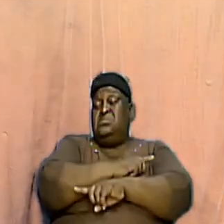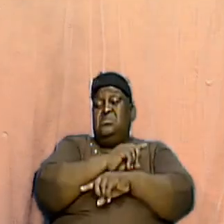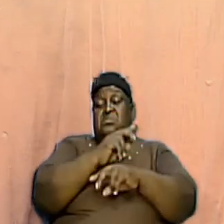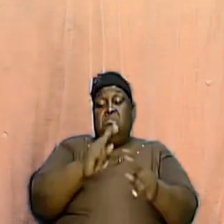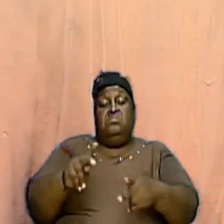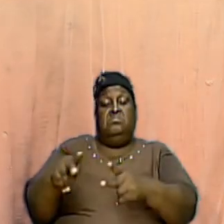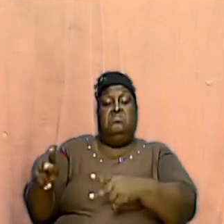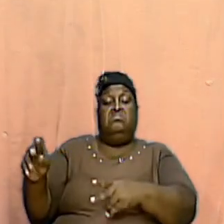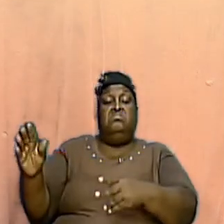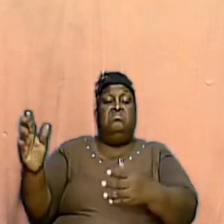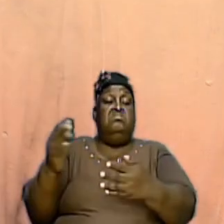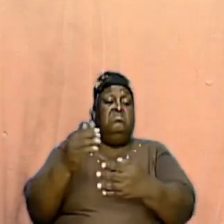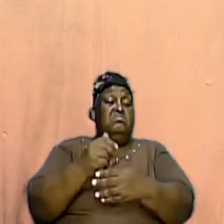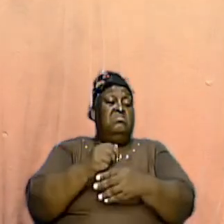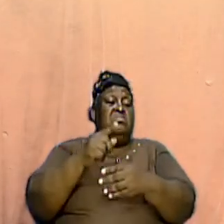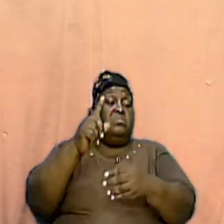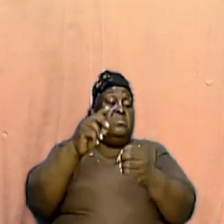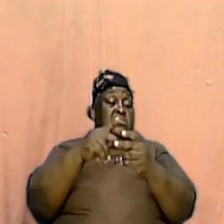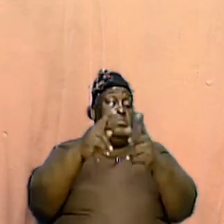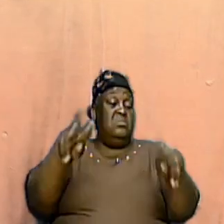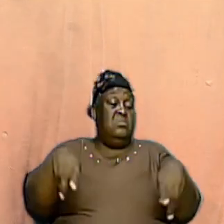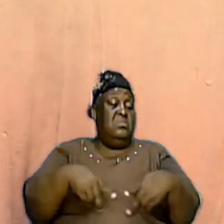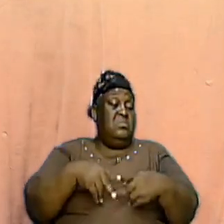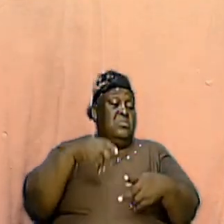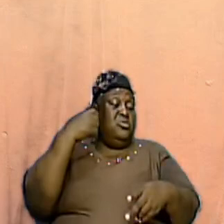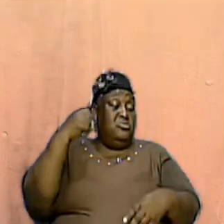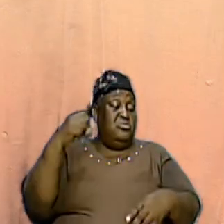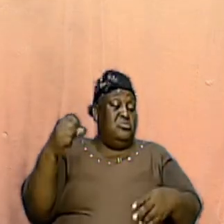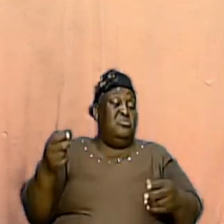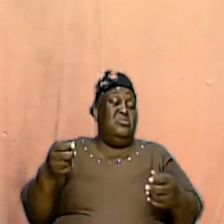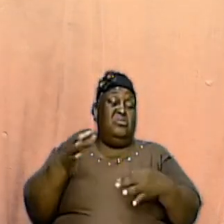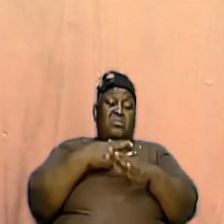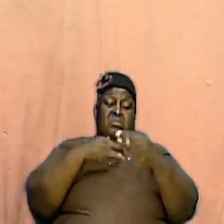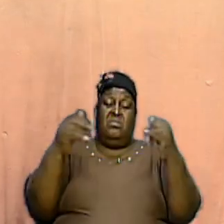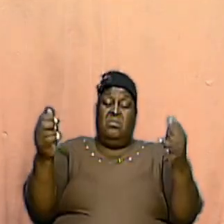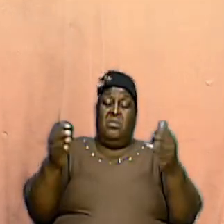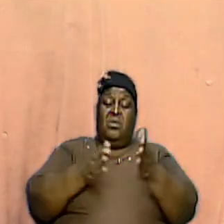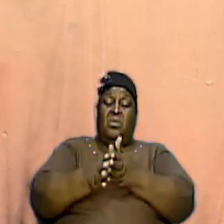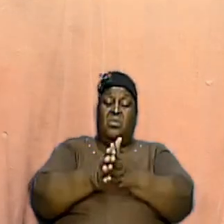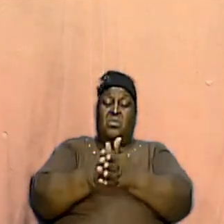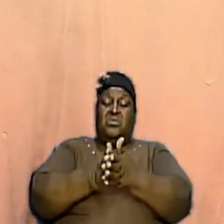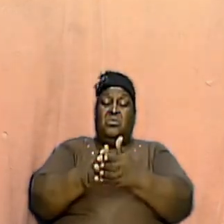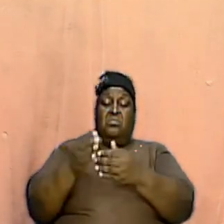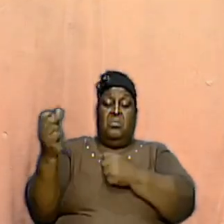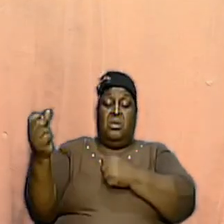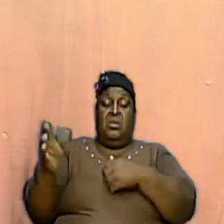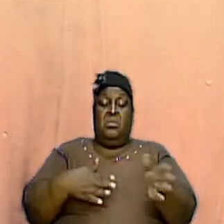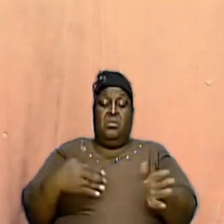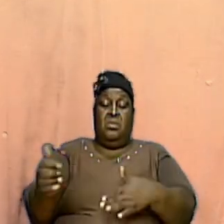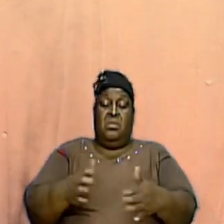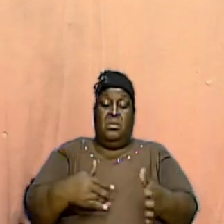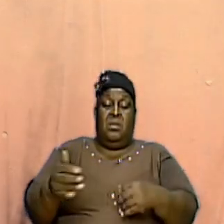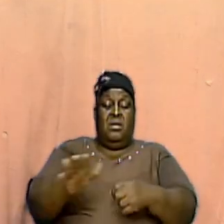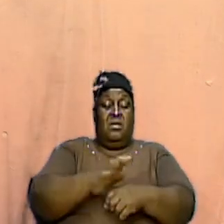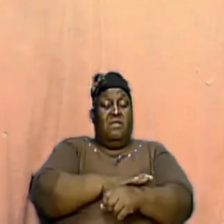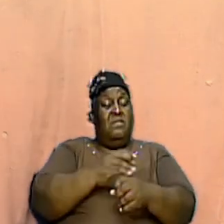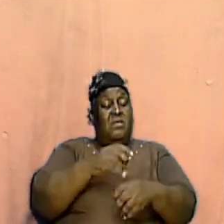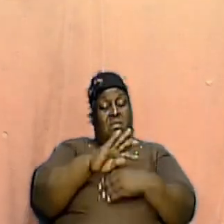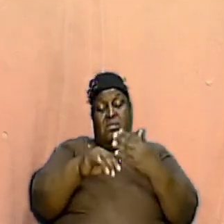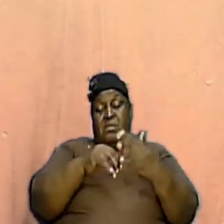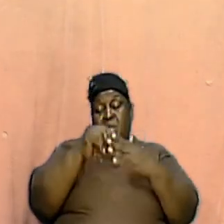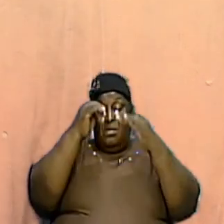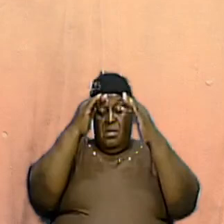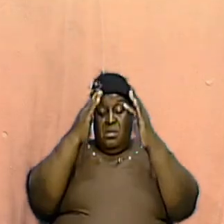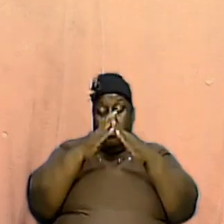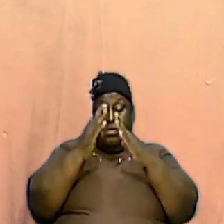one place and there was a sound from heaven as of a rushing mighty wind and it filled all the house where they were sitting and they appeared upon